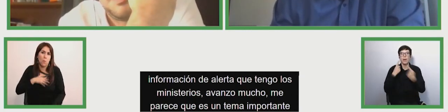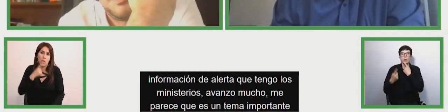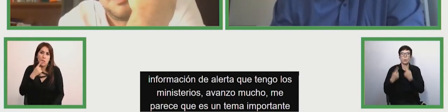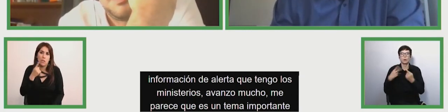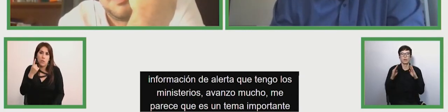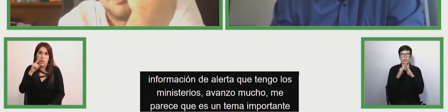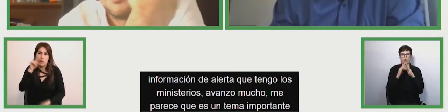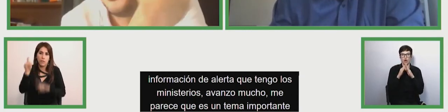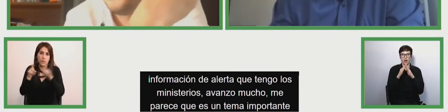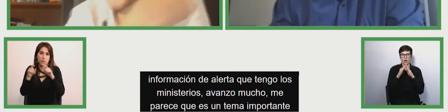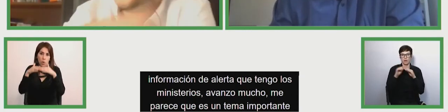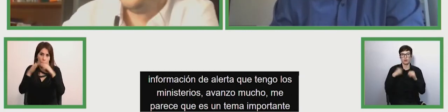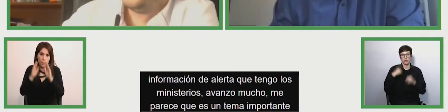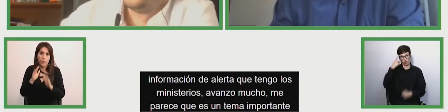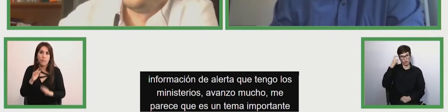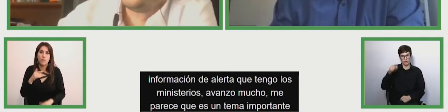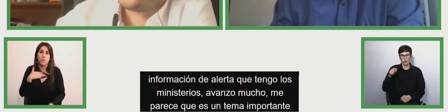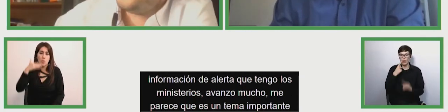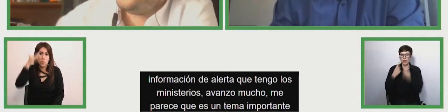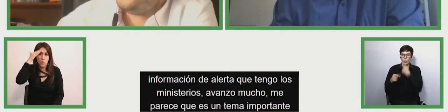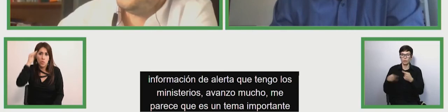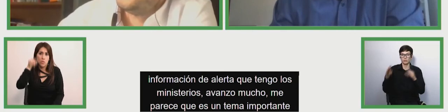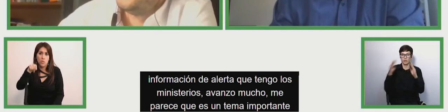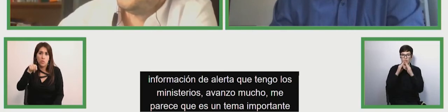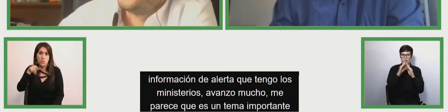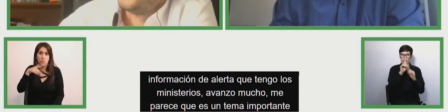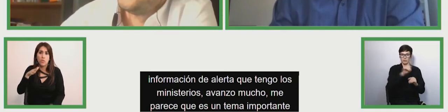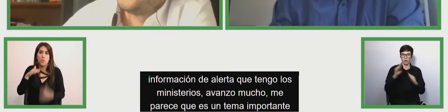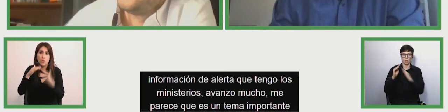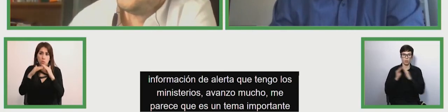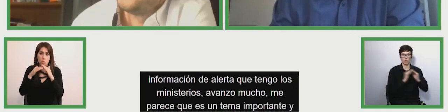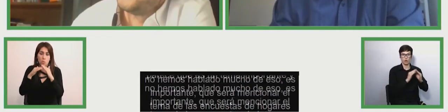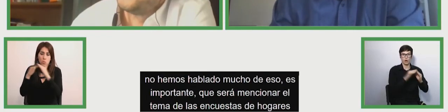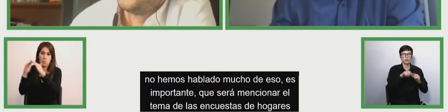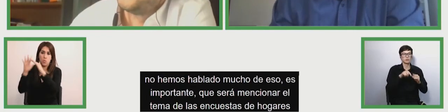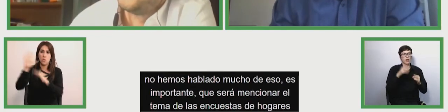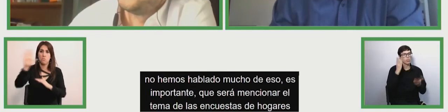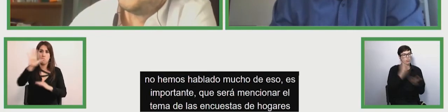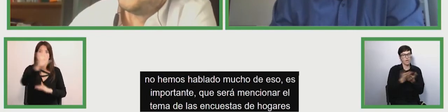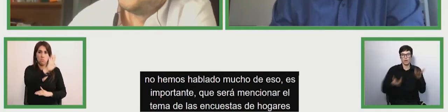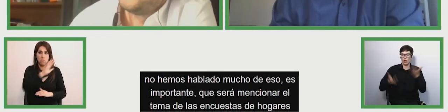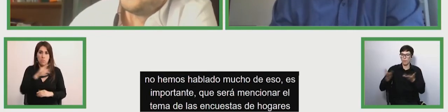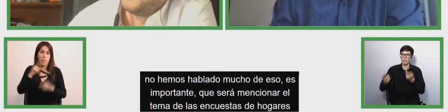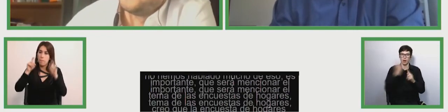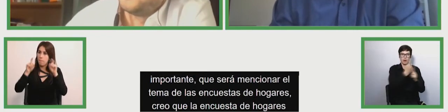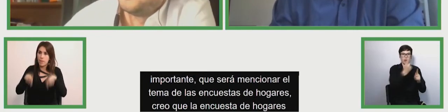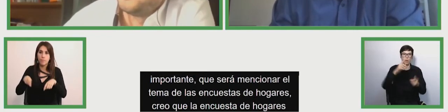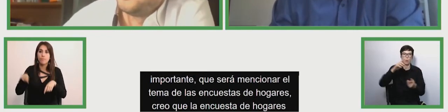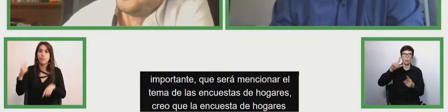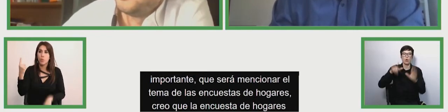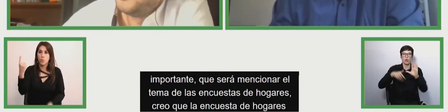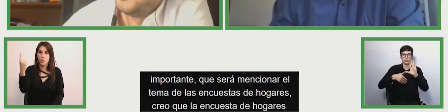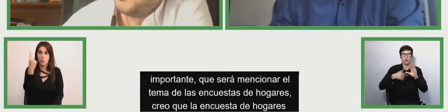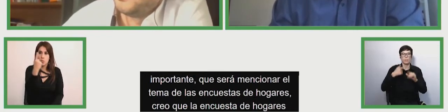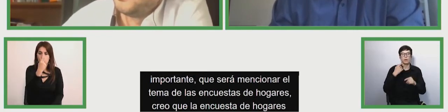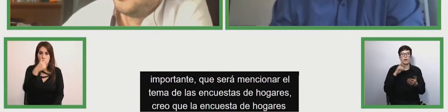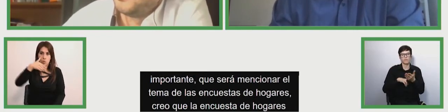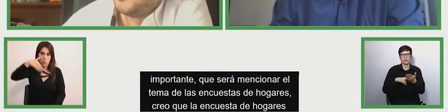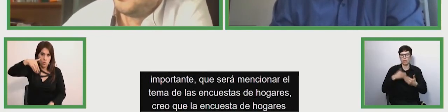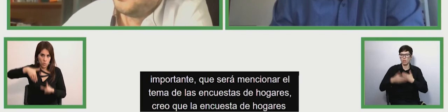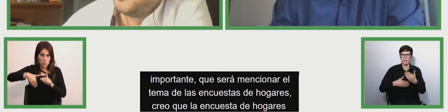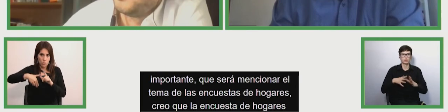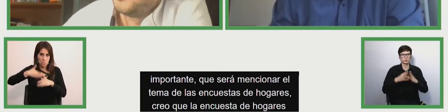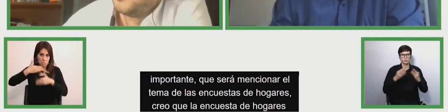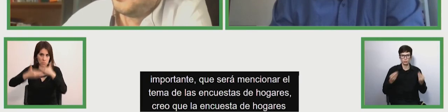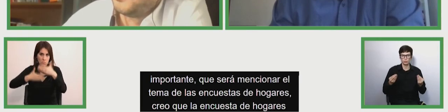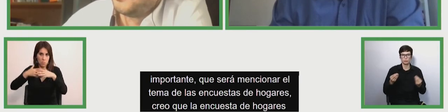service i think that the home service and compatibility which amongst them is key in latin america we made lots